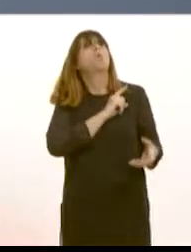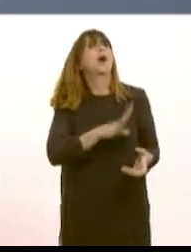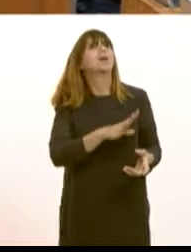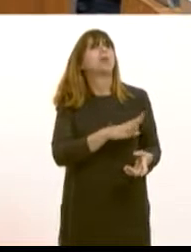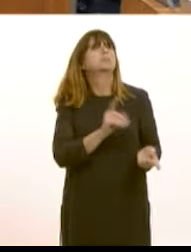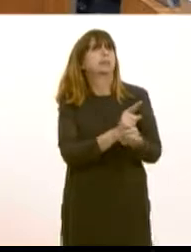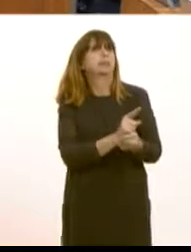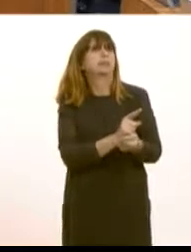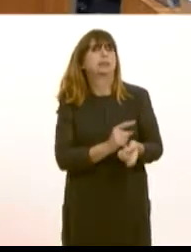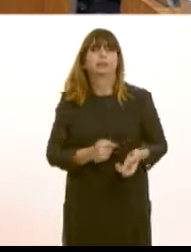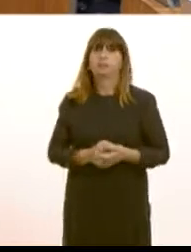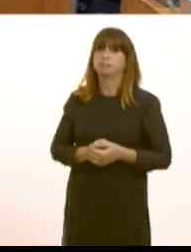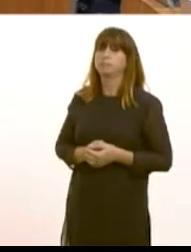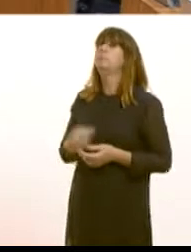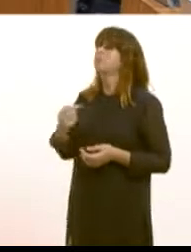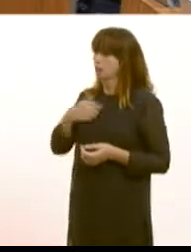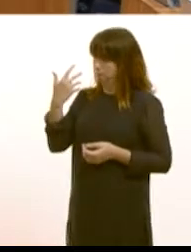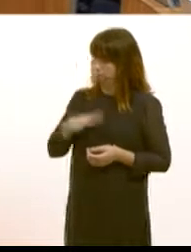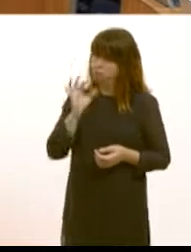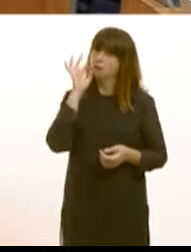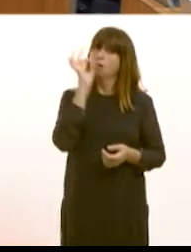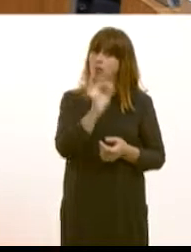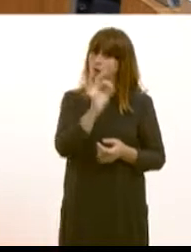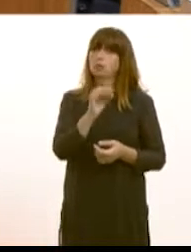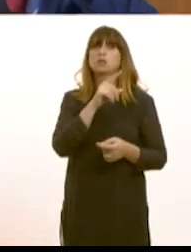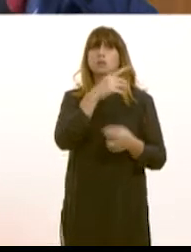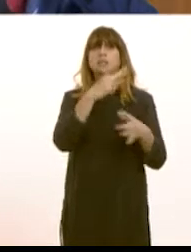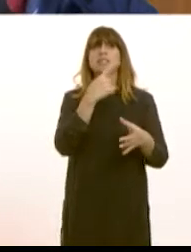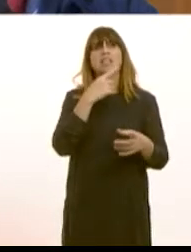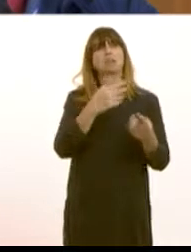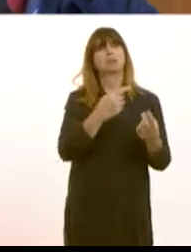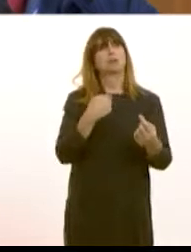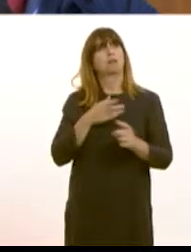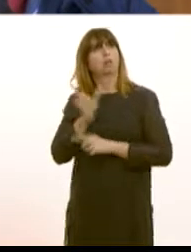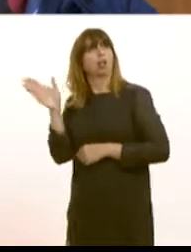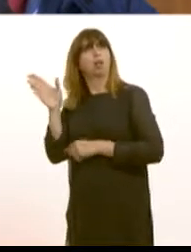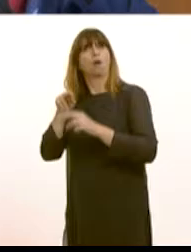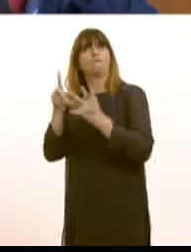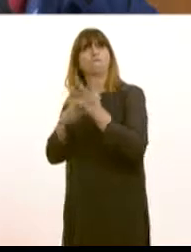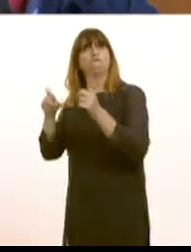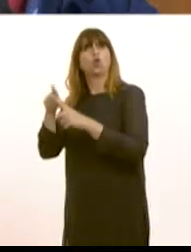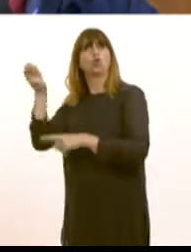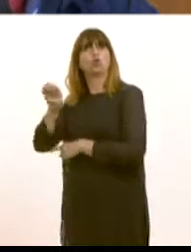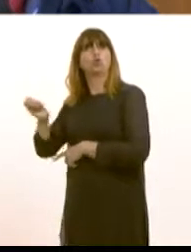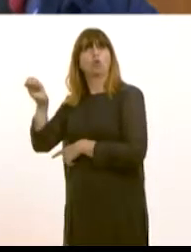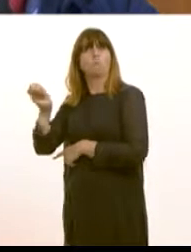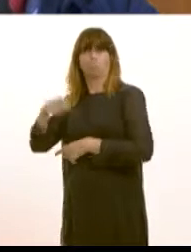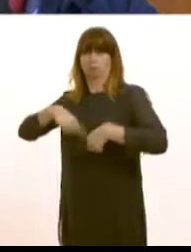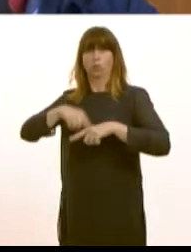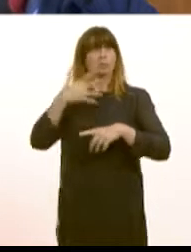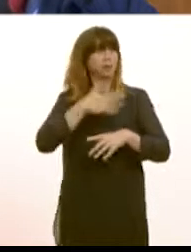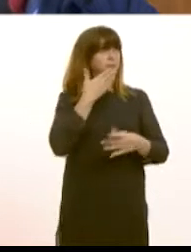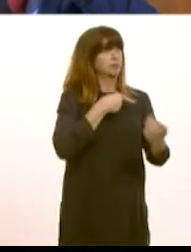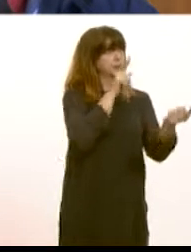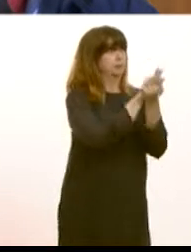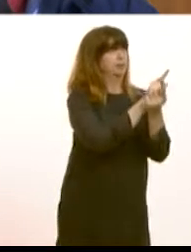it granted? Yes, we did request the meeting but we were told it was now a matter of Ford Europe and the meeting should be with them so the request was made to have a meeting